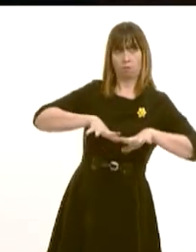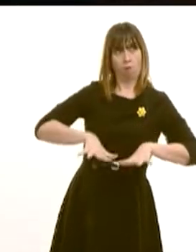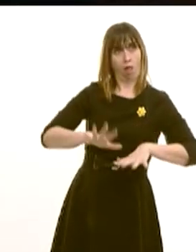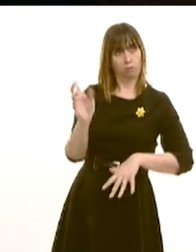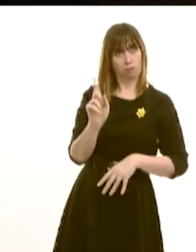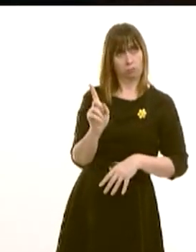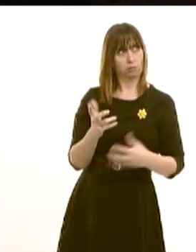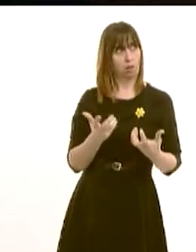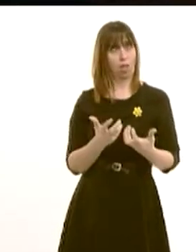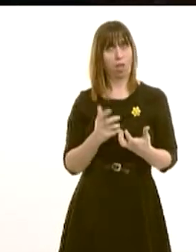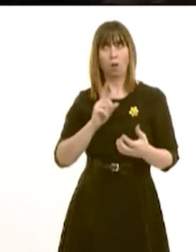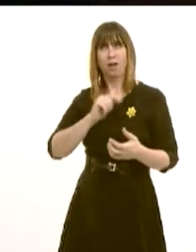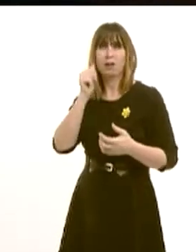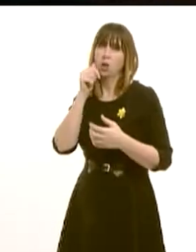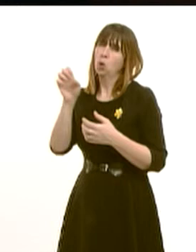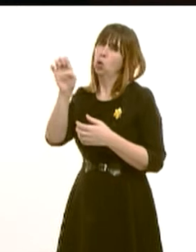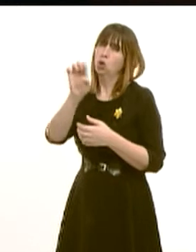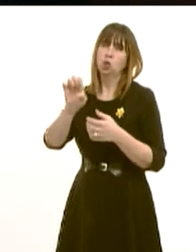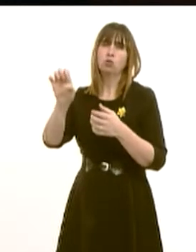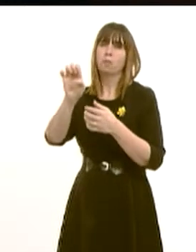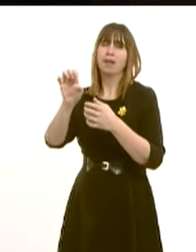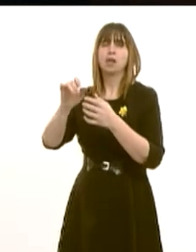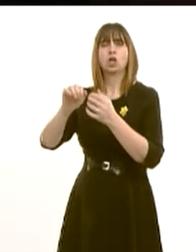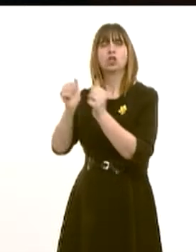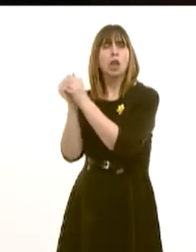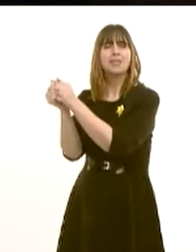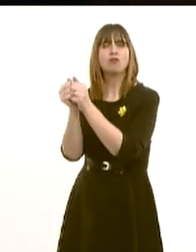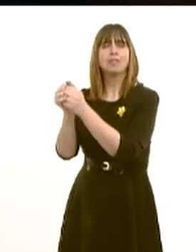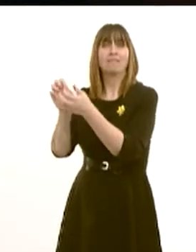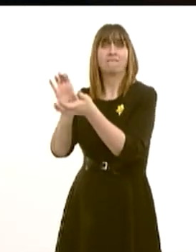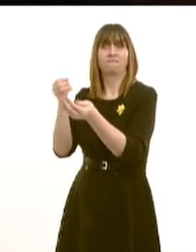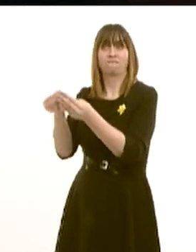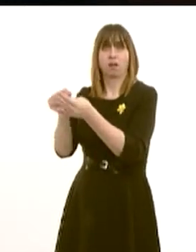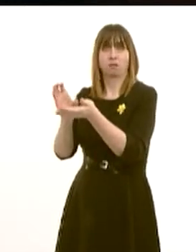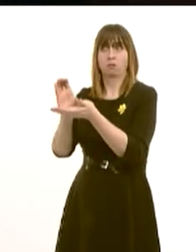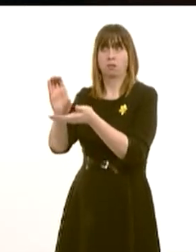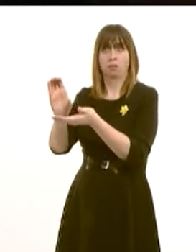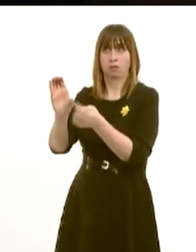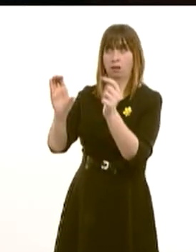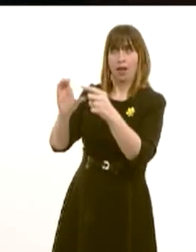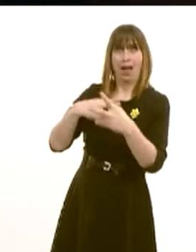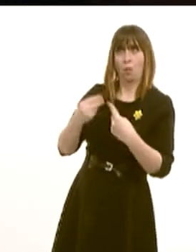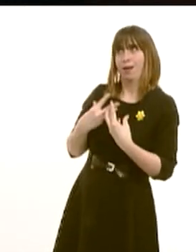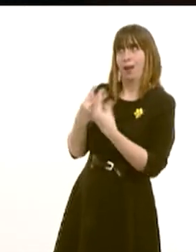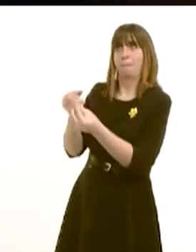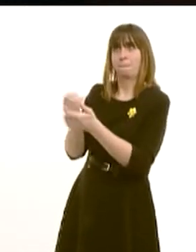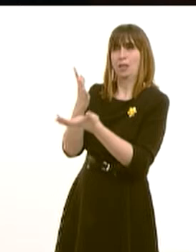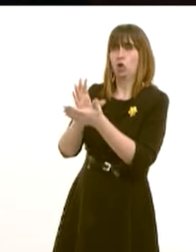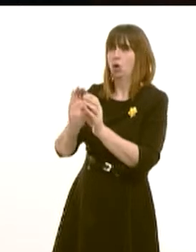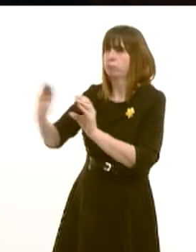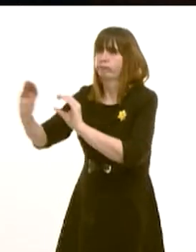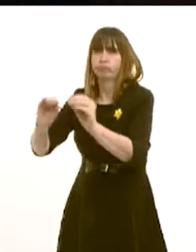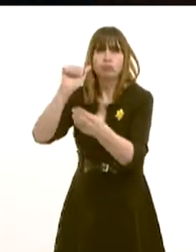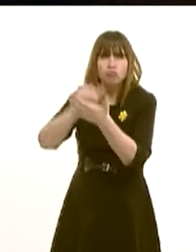this much needed money from the European Solidarity Fund, when it is made available, is directed to those who need it most